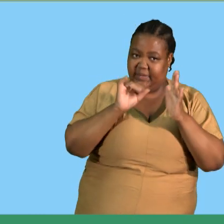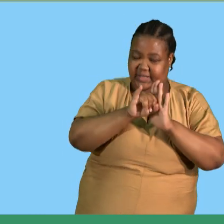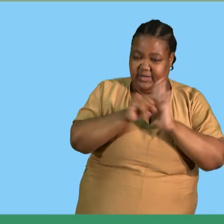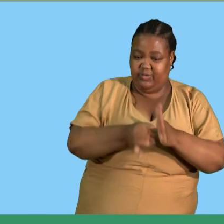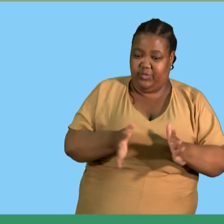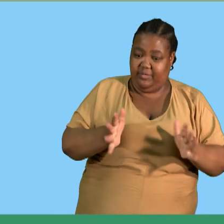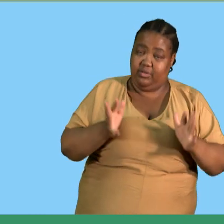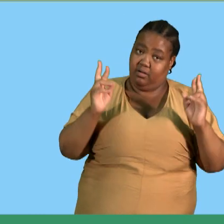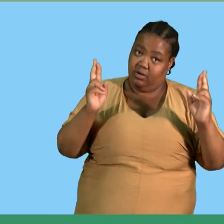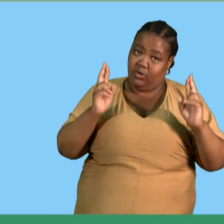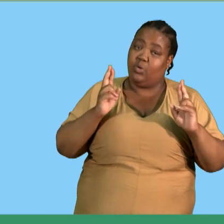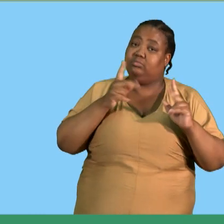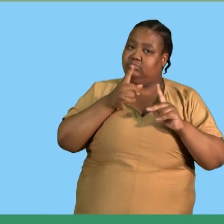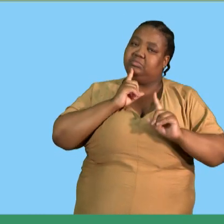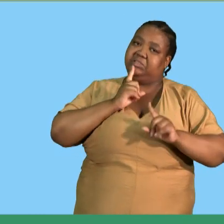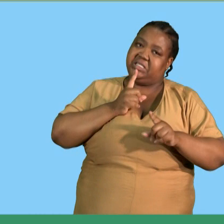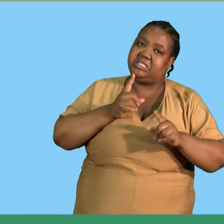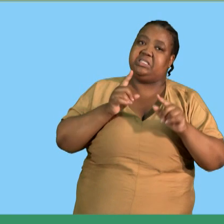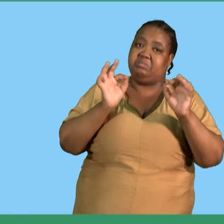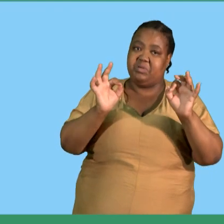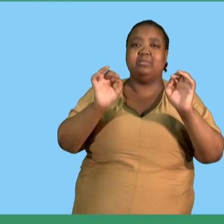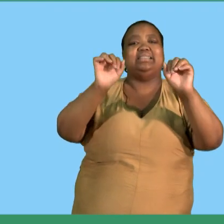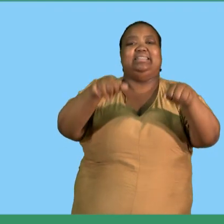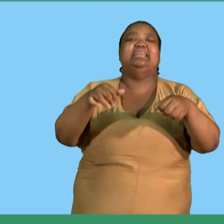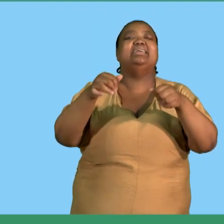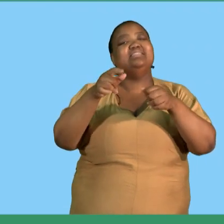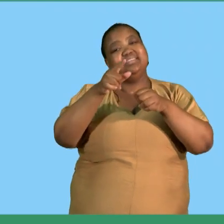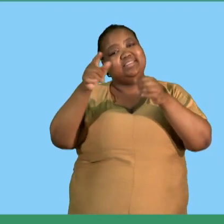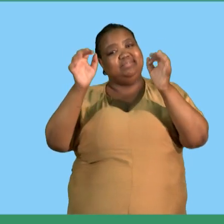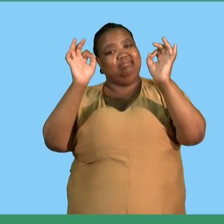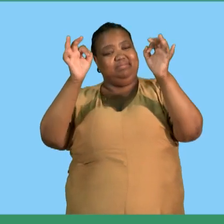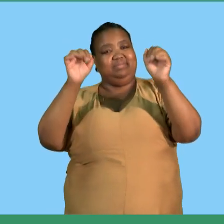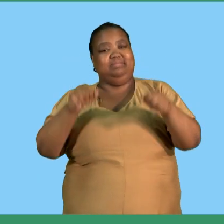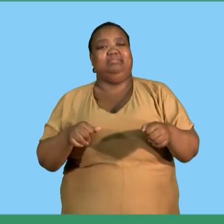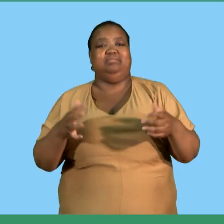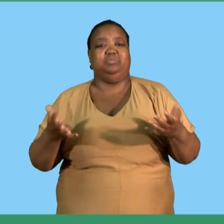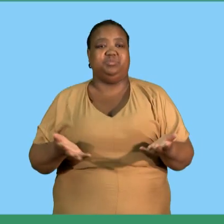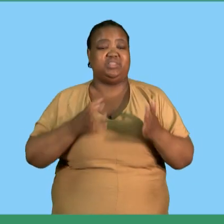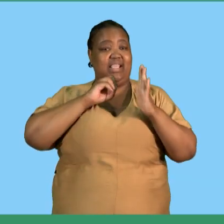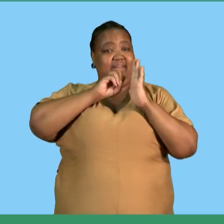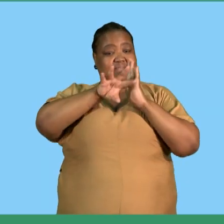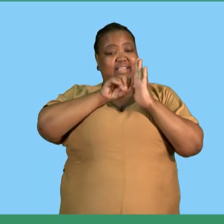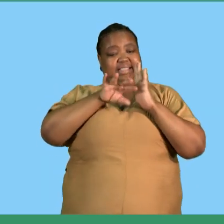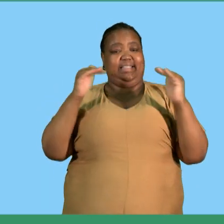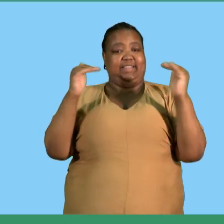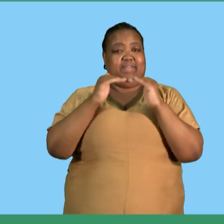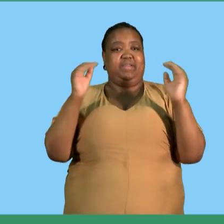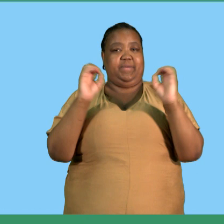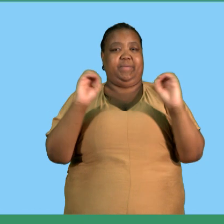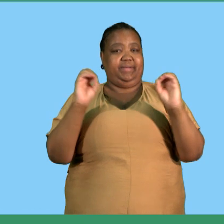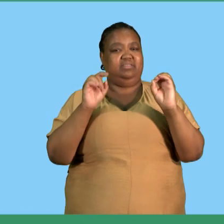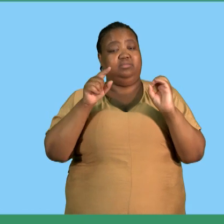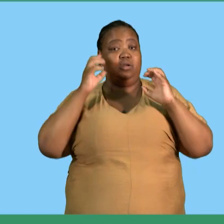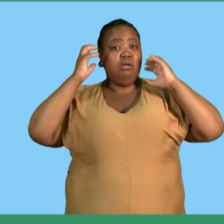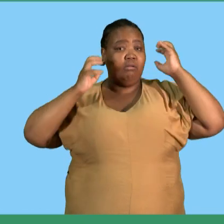i hope you got the answers yes you're correct our answer is unfair advertising now learners